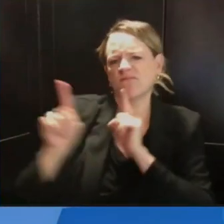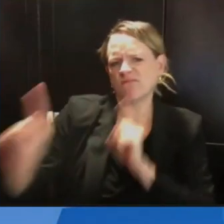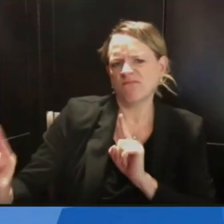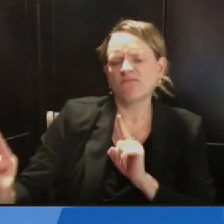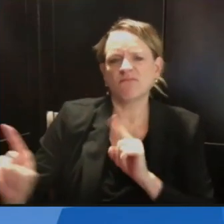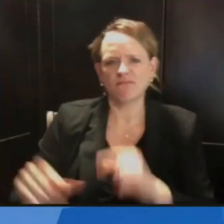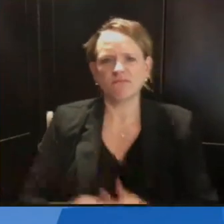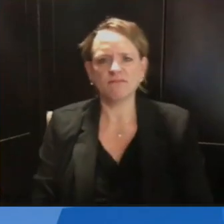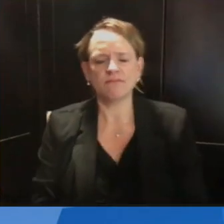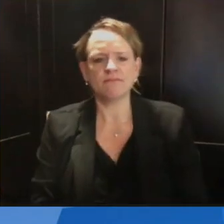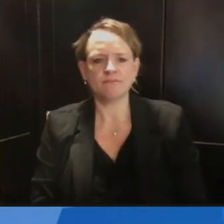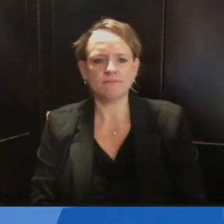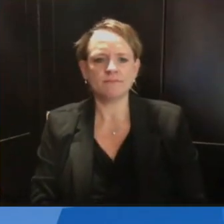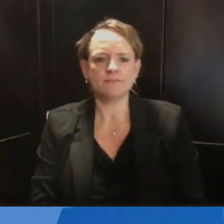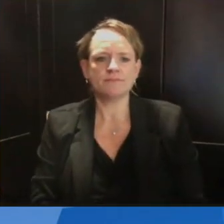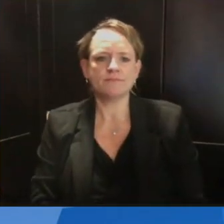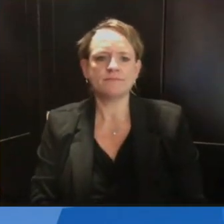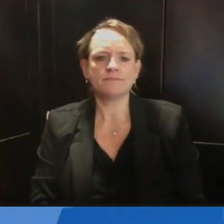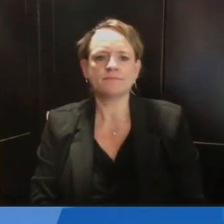WOSA. Mason?